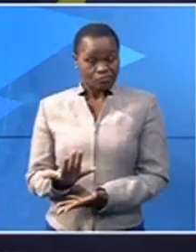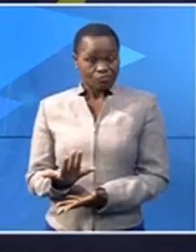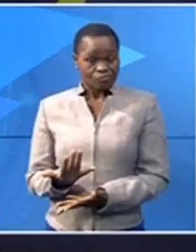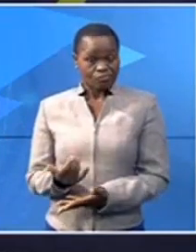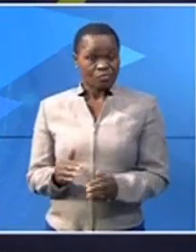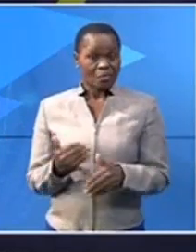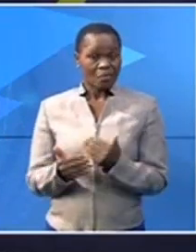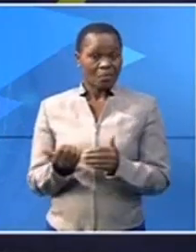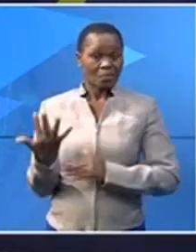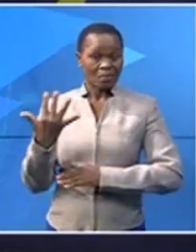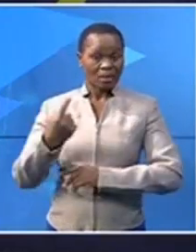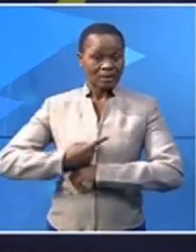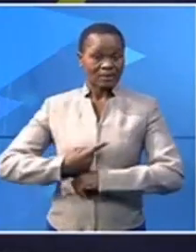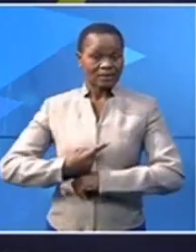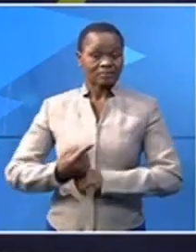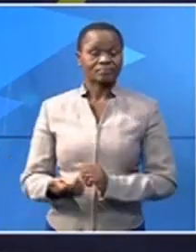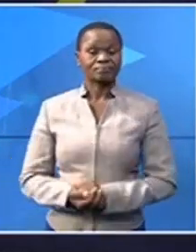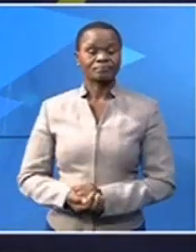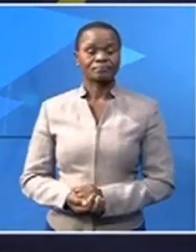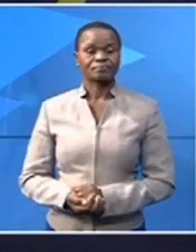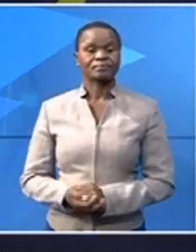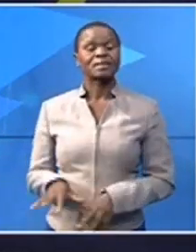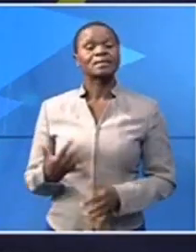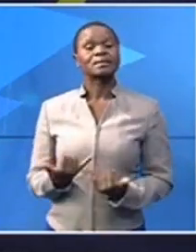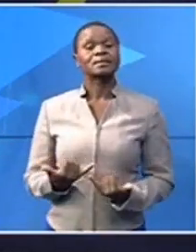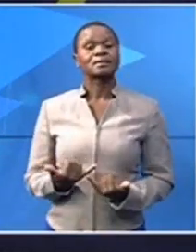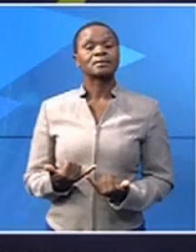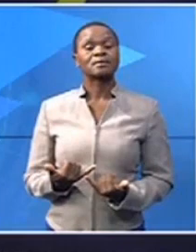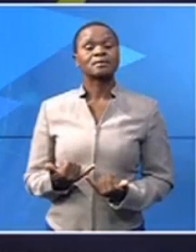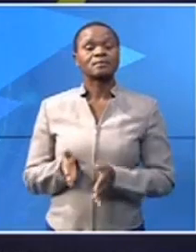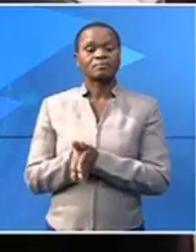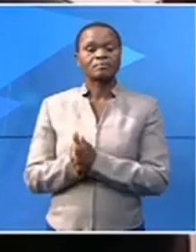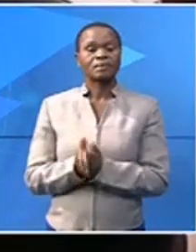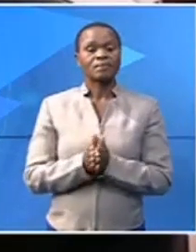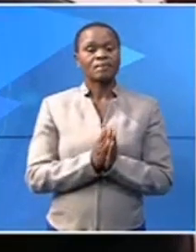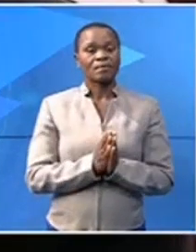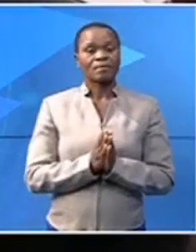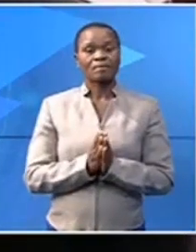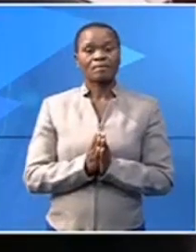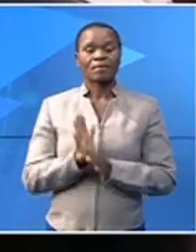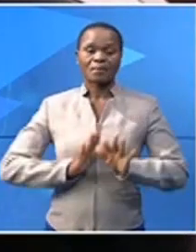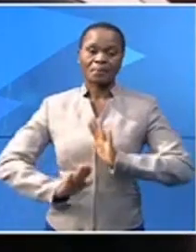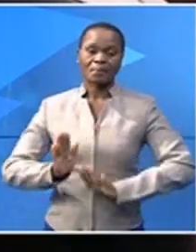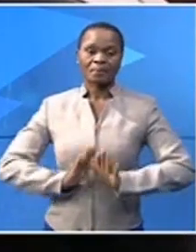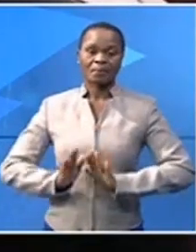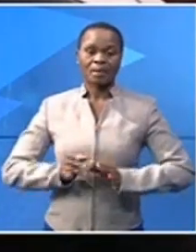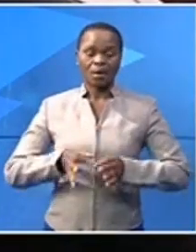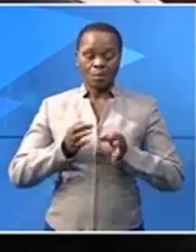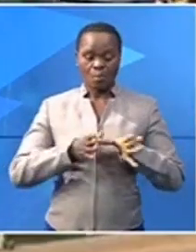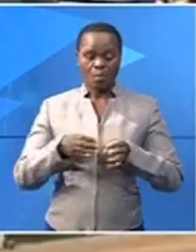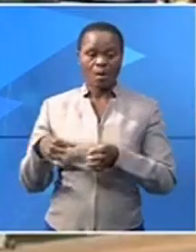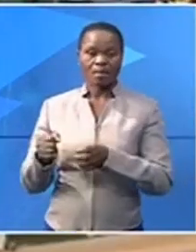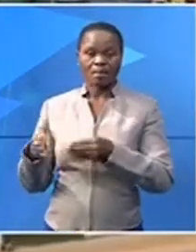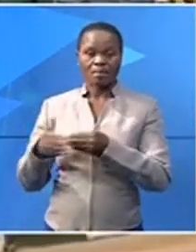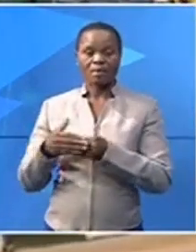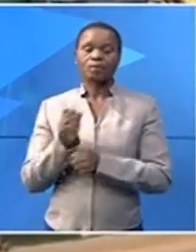day progresses. In the meantime, we appeal for calm. In the meantime, we have a lot of We have